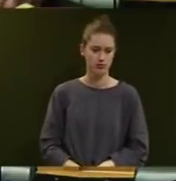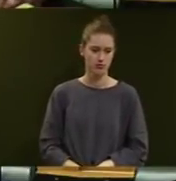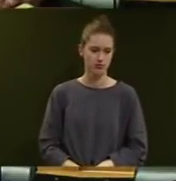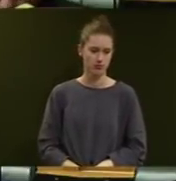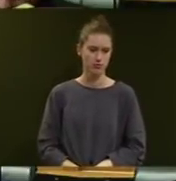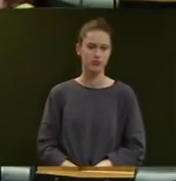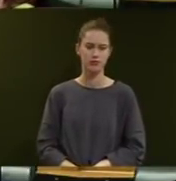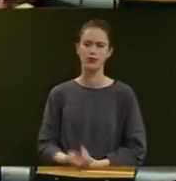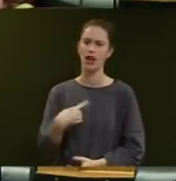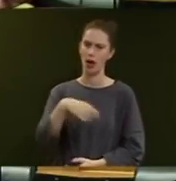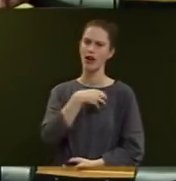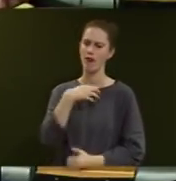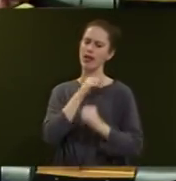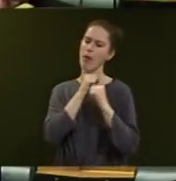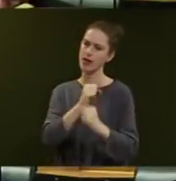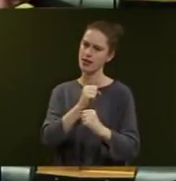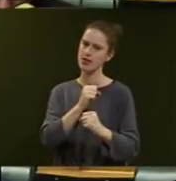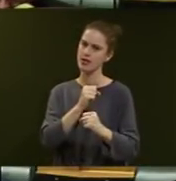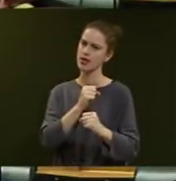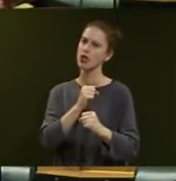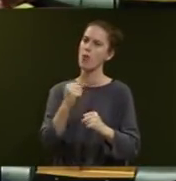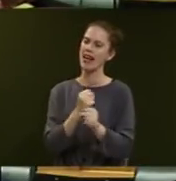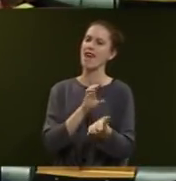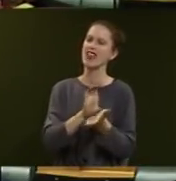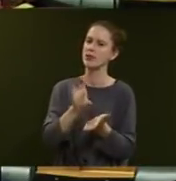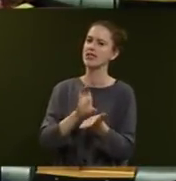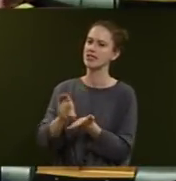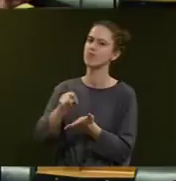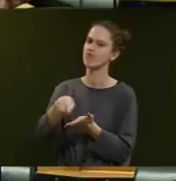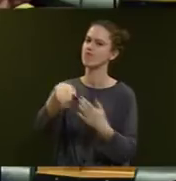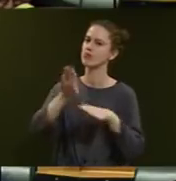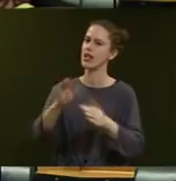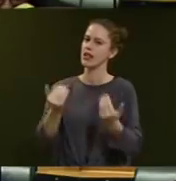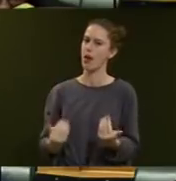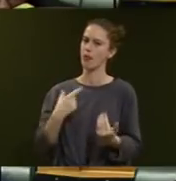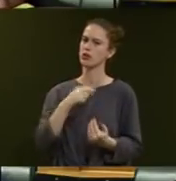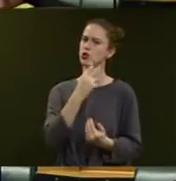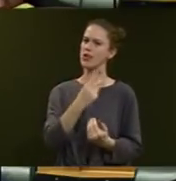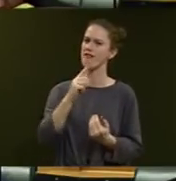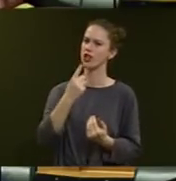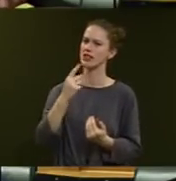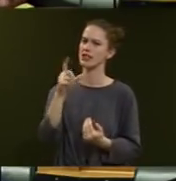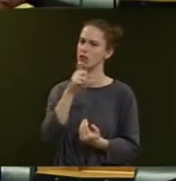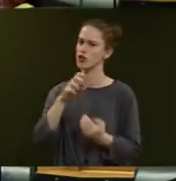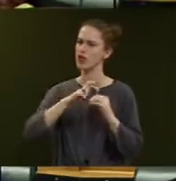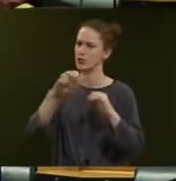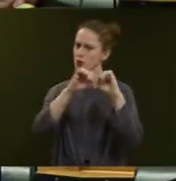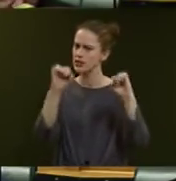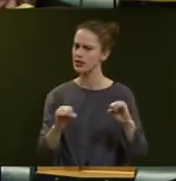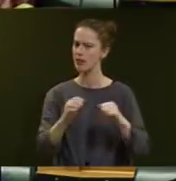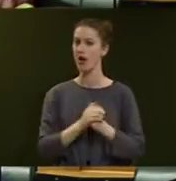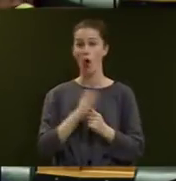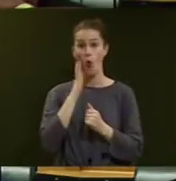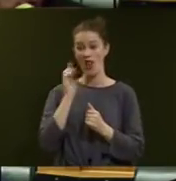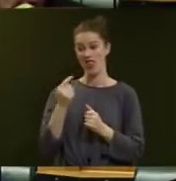Our Government is committed to making the investments that our country needs in a 21st century transport system. When